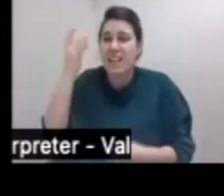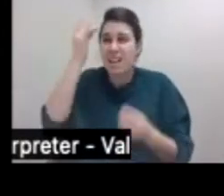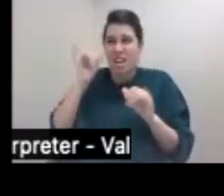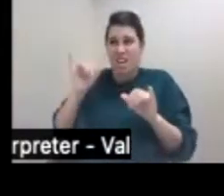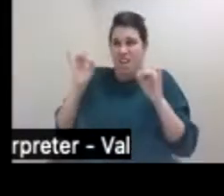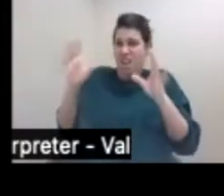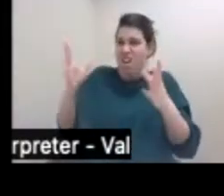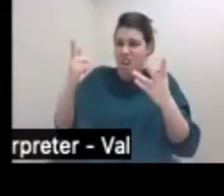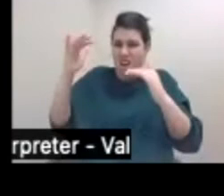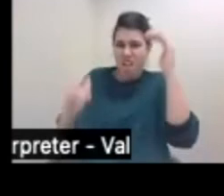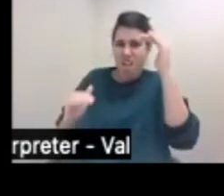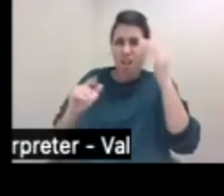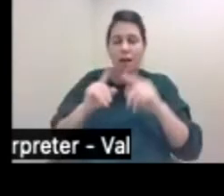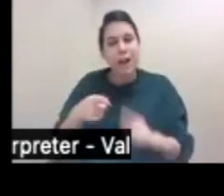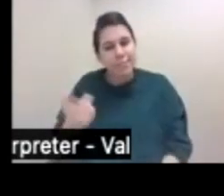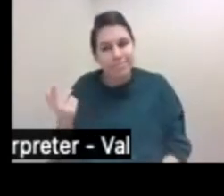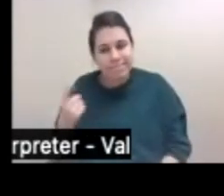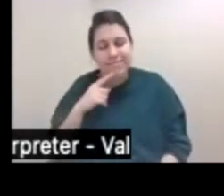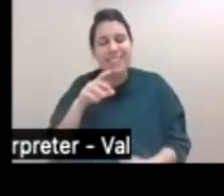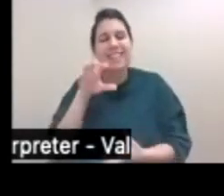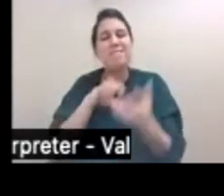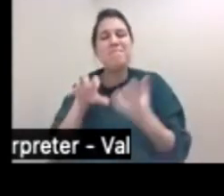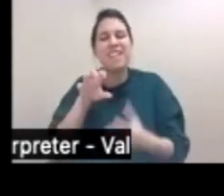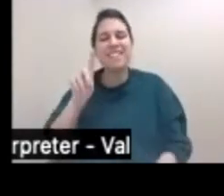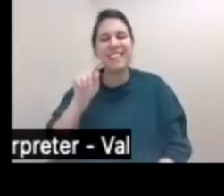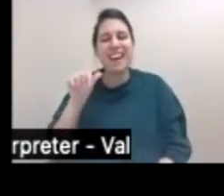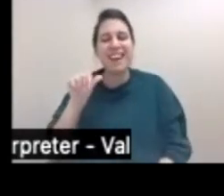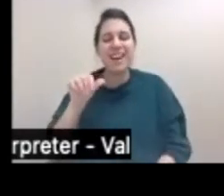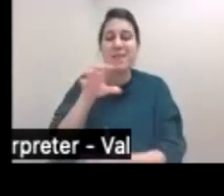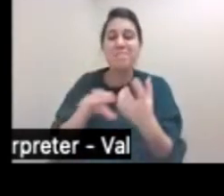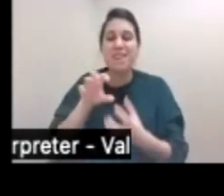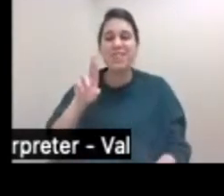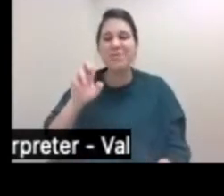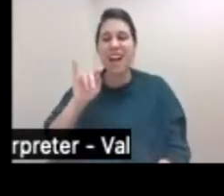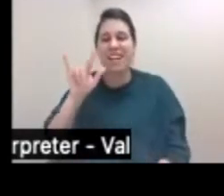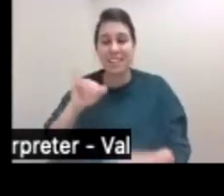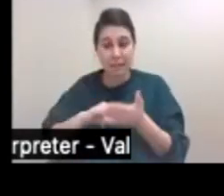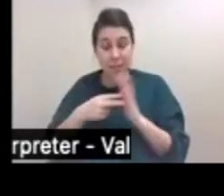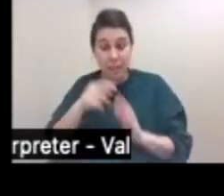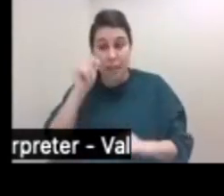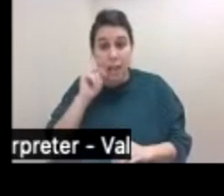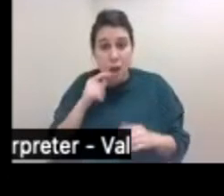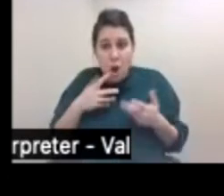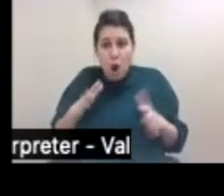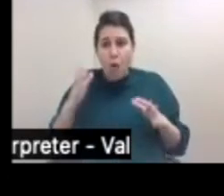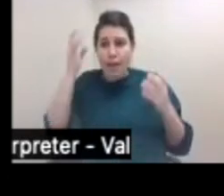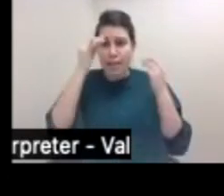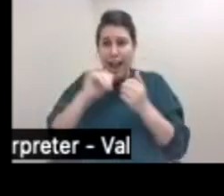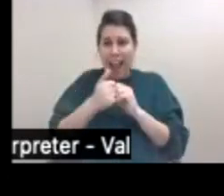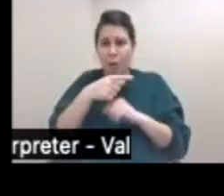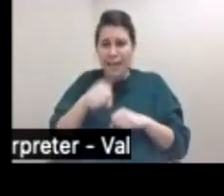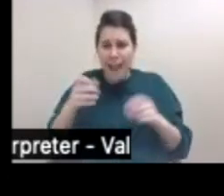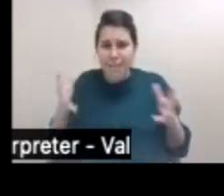data, right? It's a mixed reality because it tells you that this adolescent is already thinking about ways of being proactive.